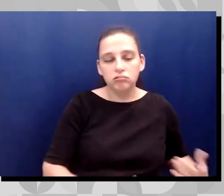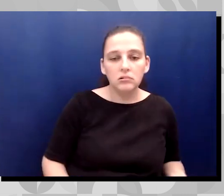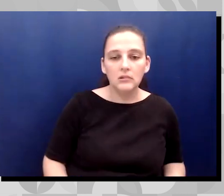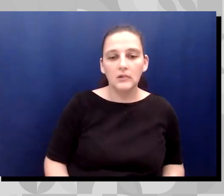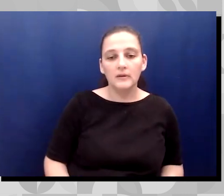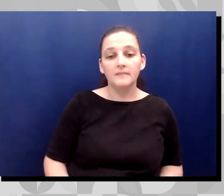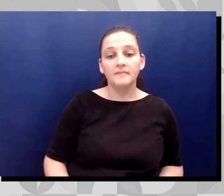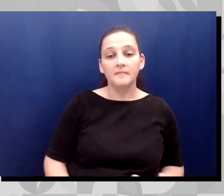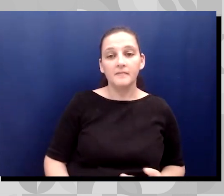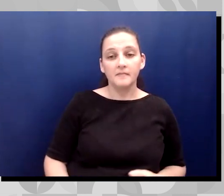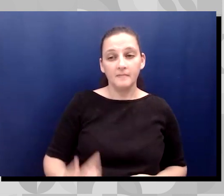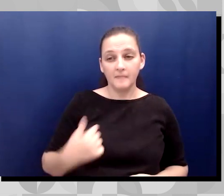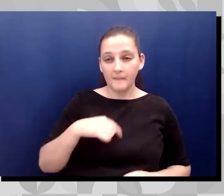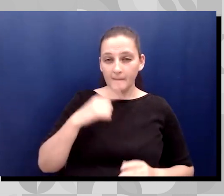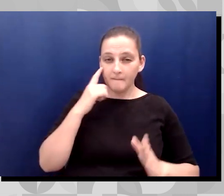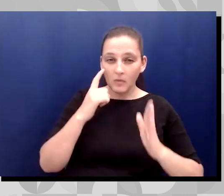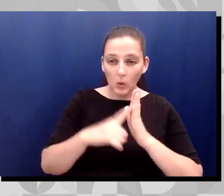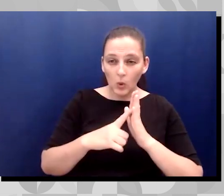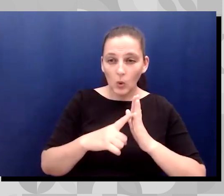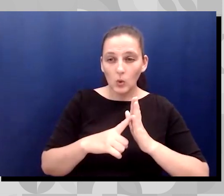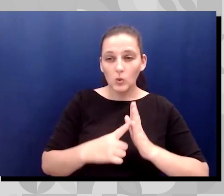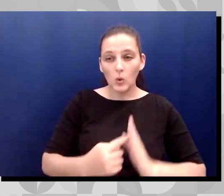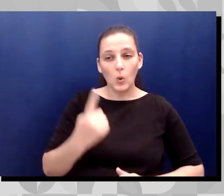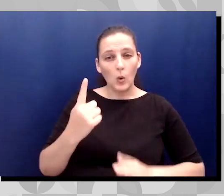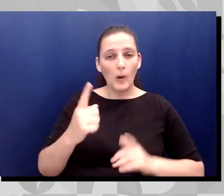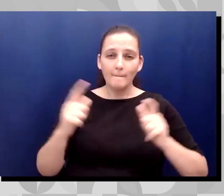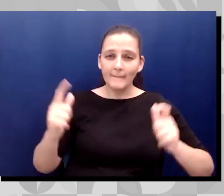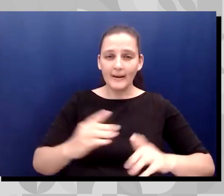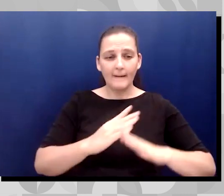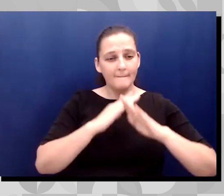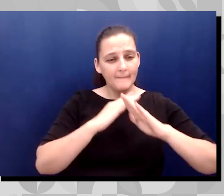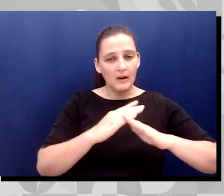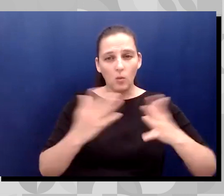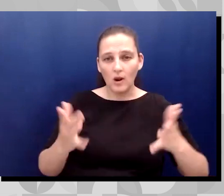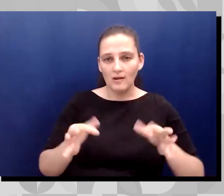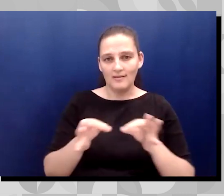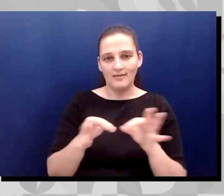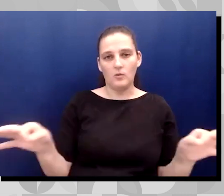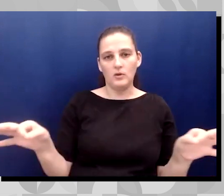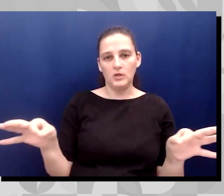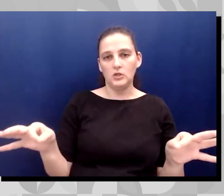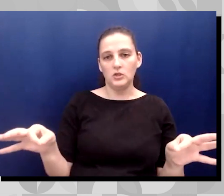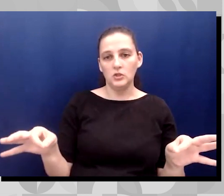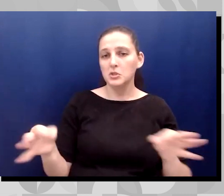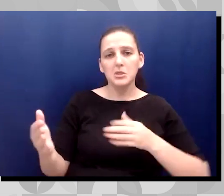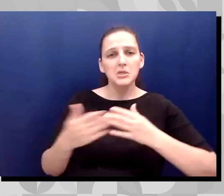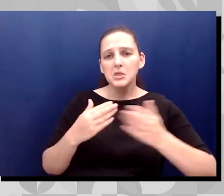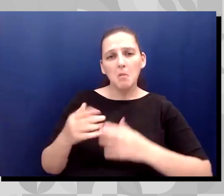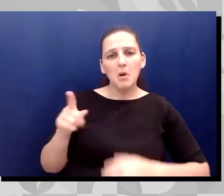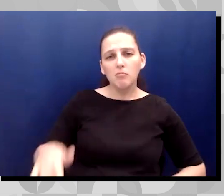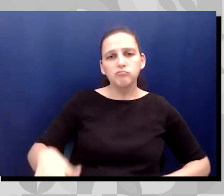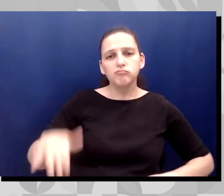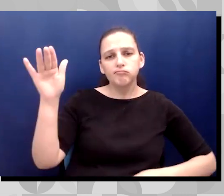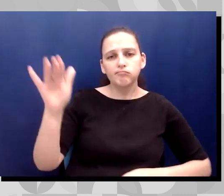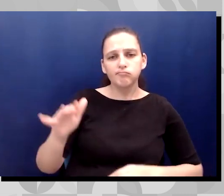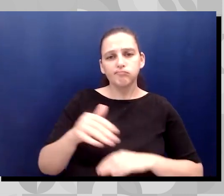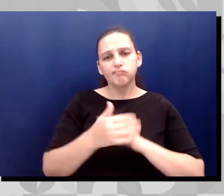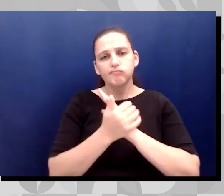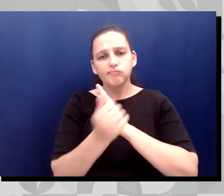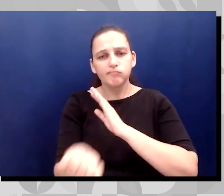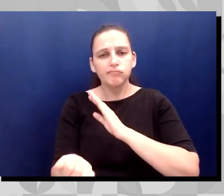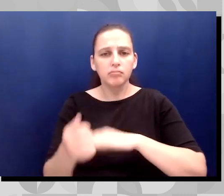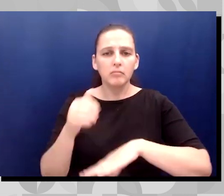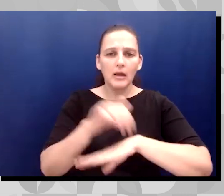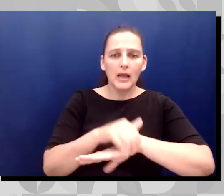is a primary barrier to getting care. Even for native English speakers, the government provided information can be